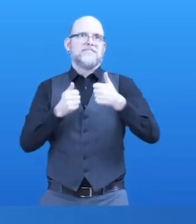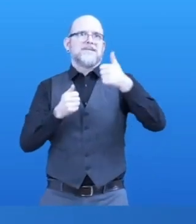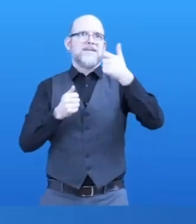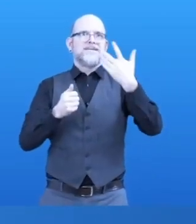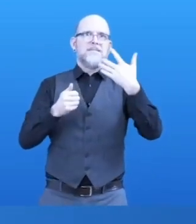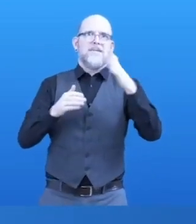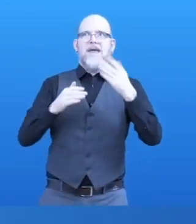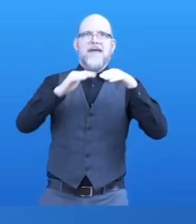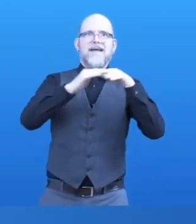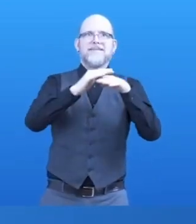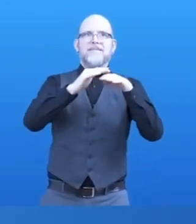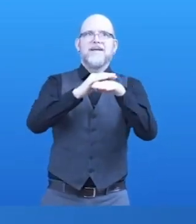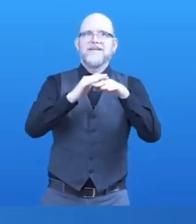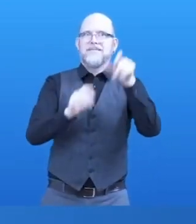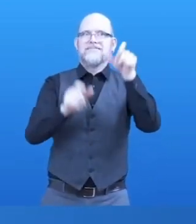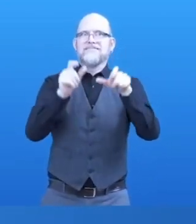Origin, the Coinbase is shared, is, you are like, You